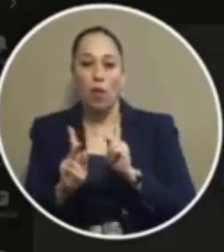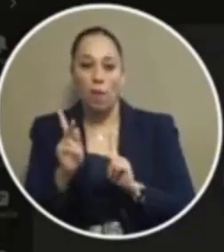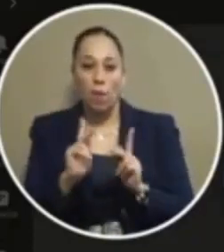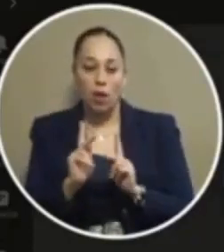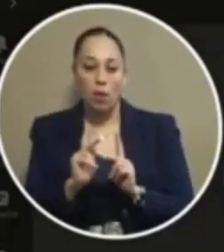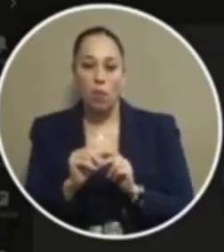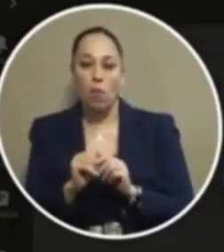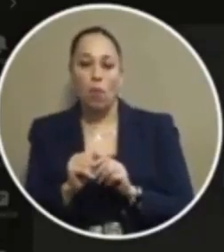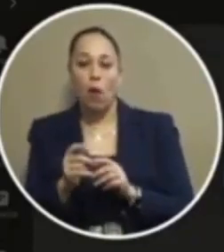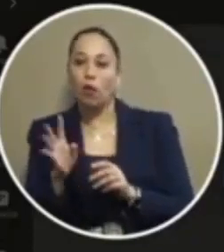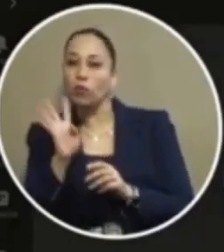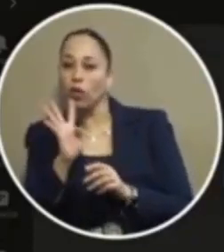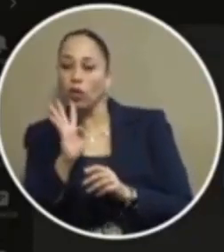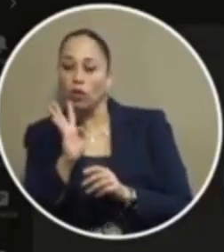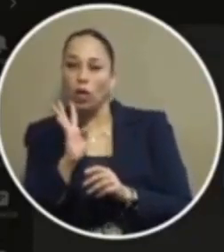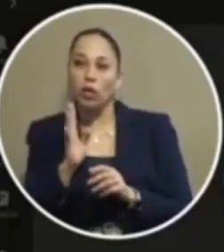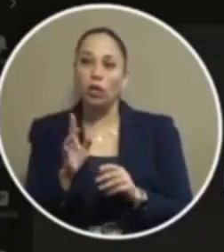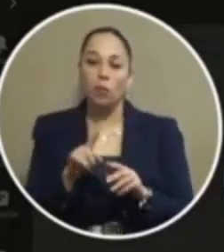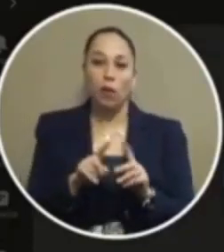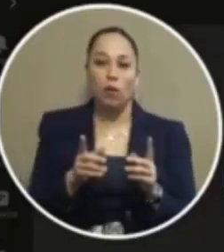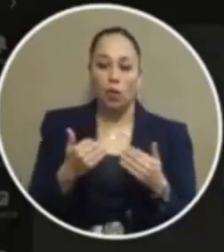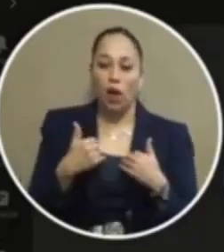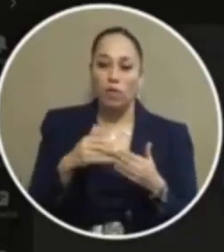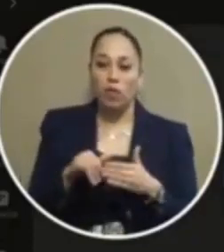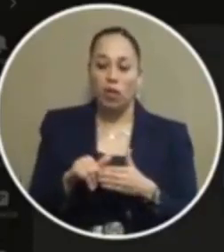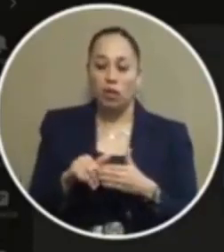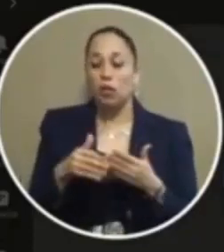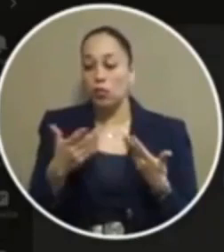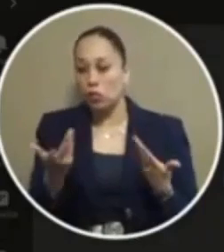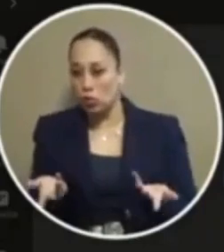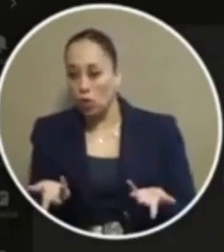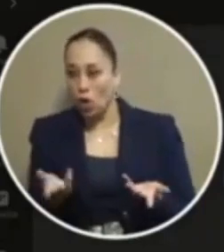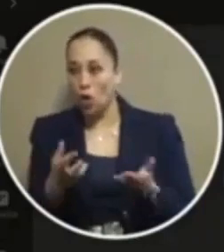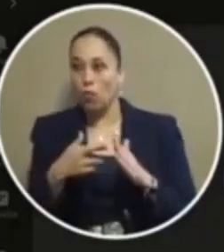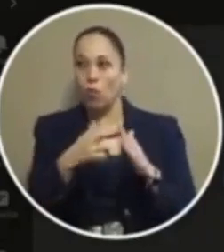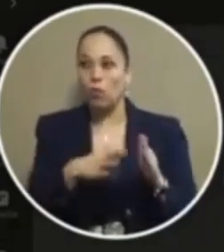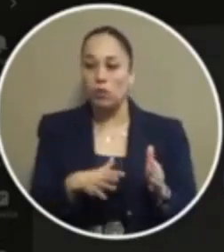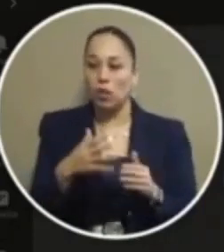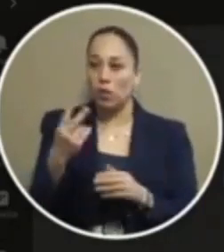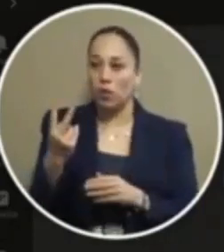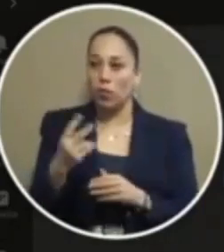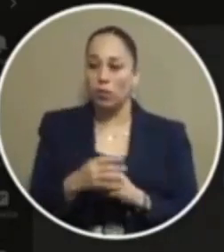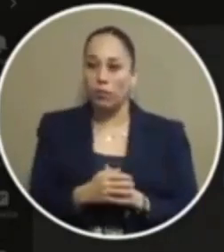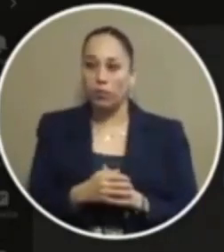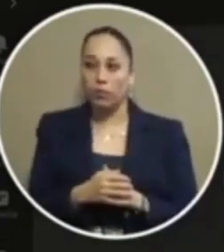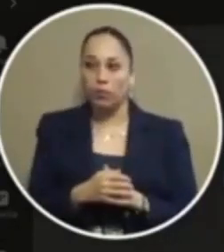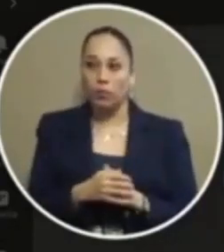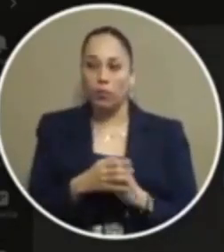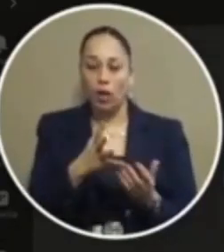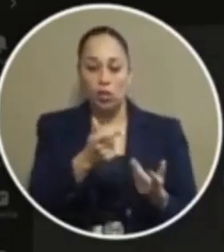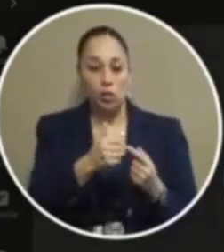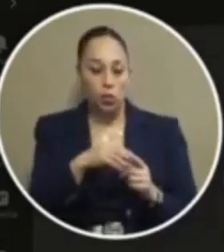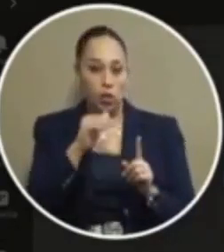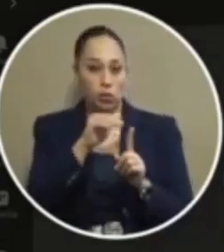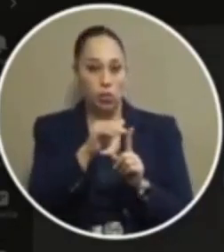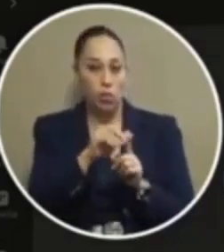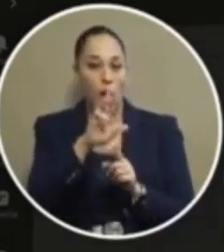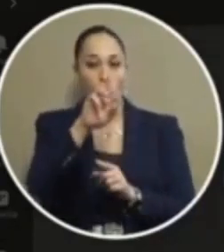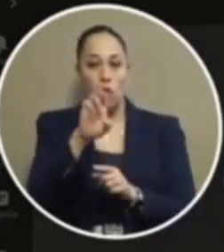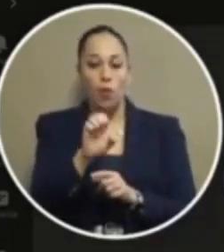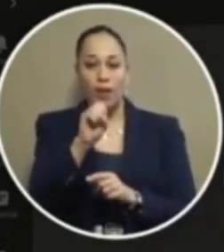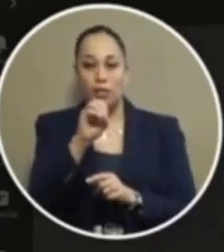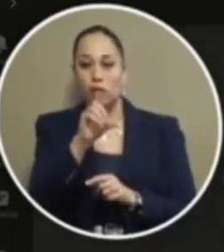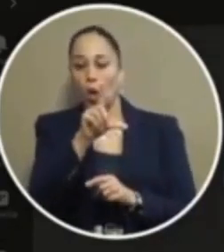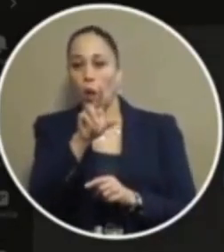heard today that are are going this that we have this so representative anello go ahead well mayor i would just like to remind you that the resolution